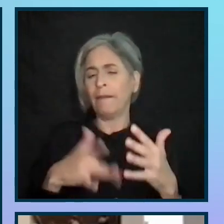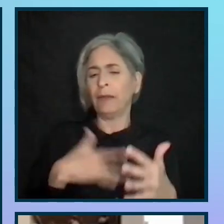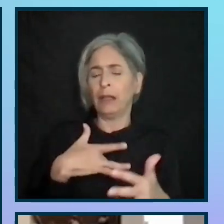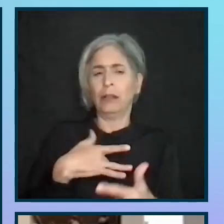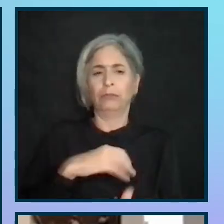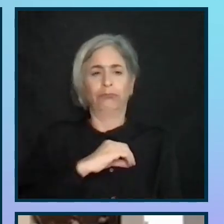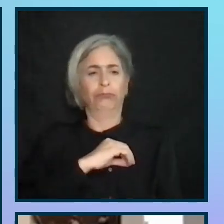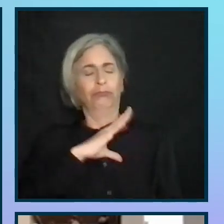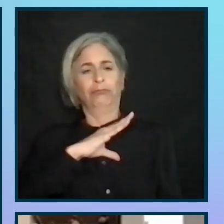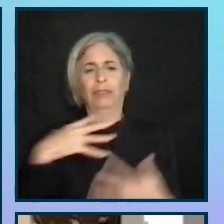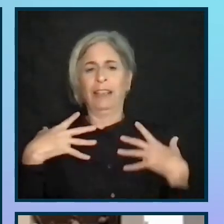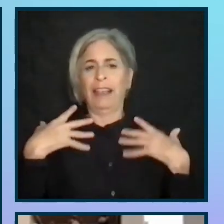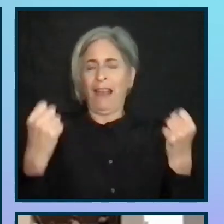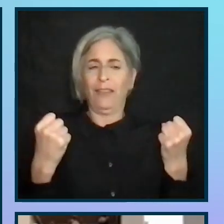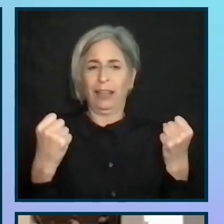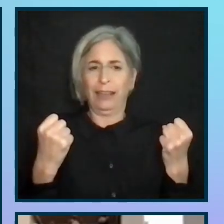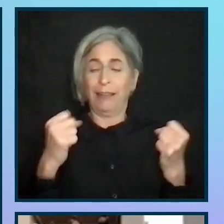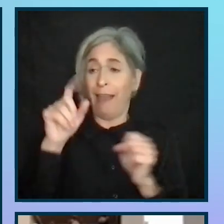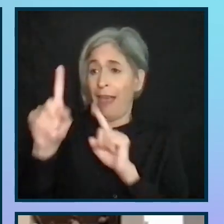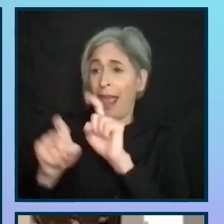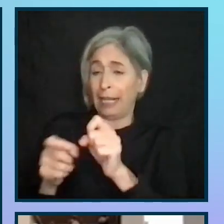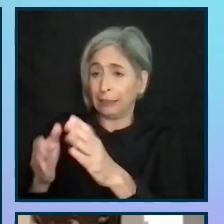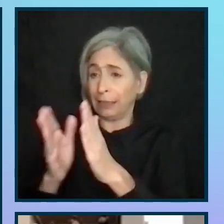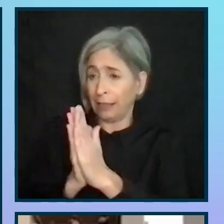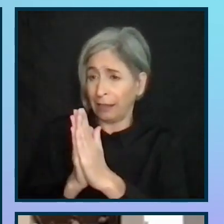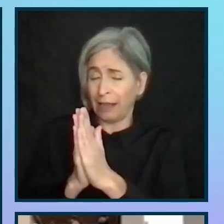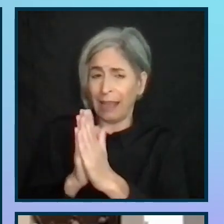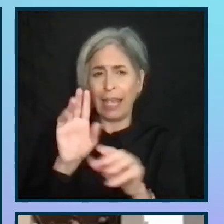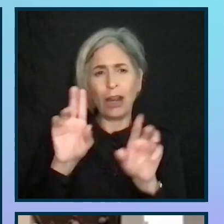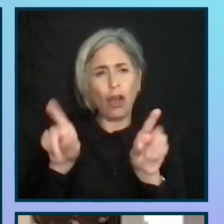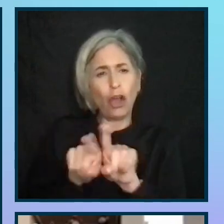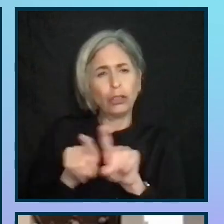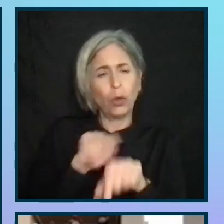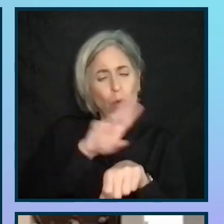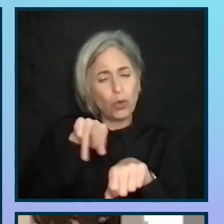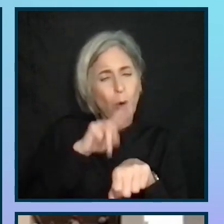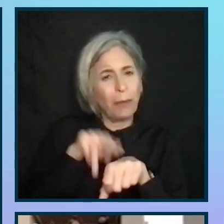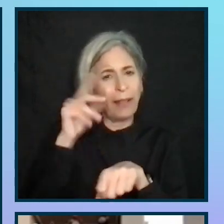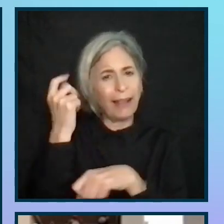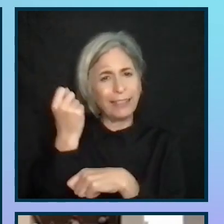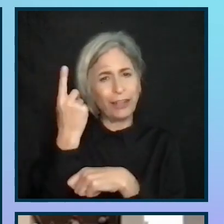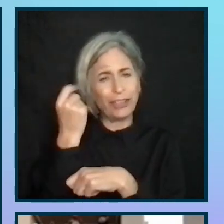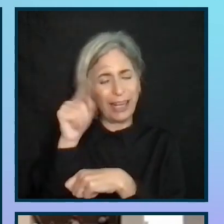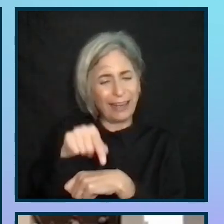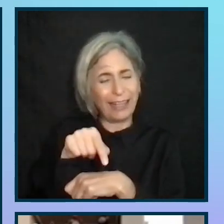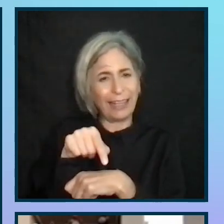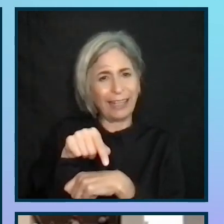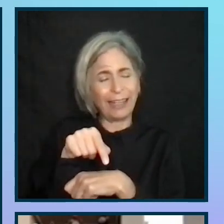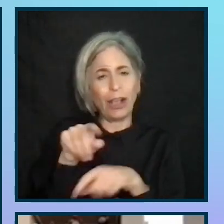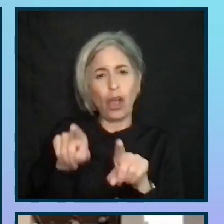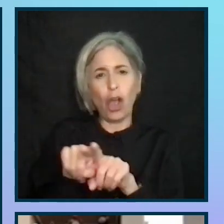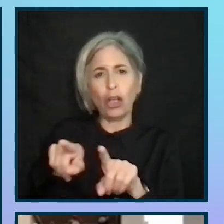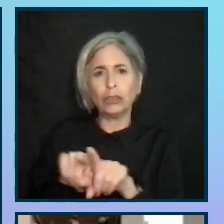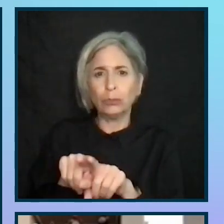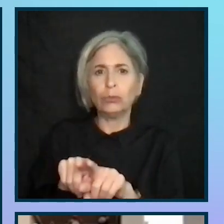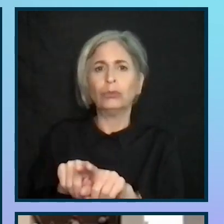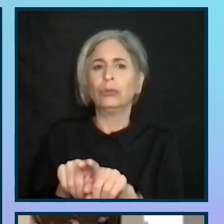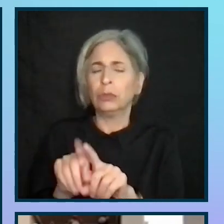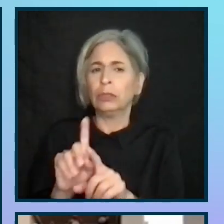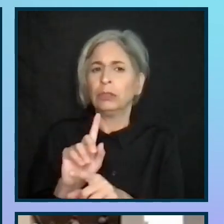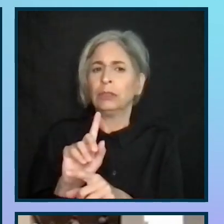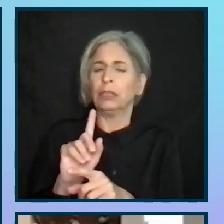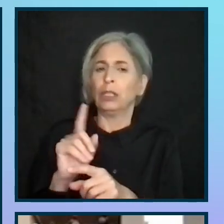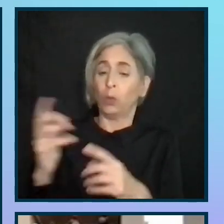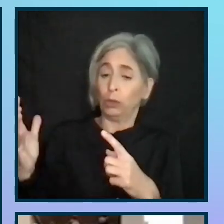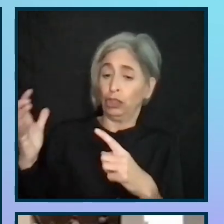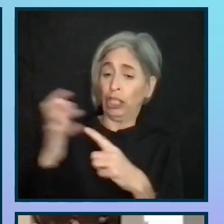by asking questions and normalising understanding. This all falls under the wider umbrella of training, both within the